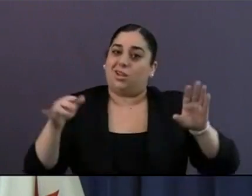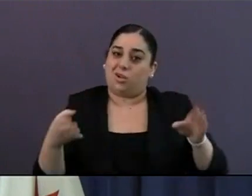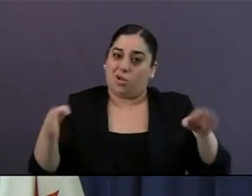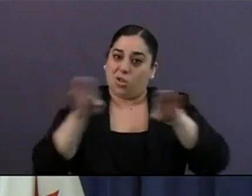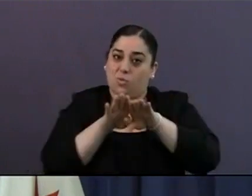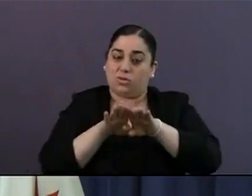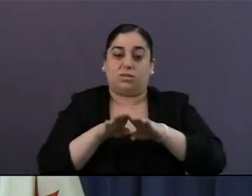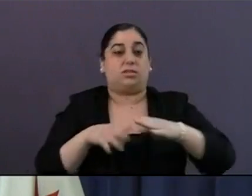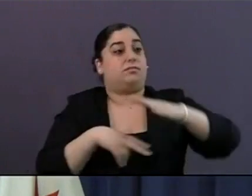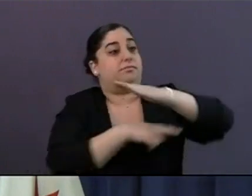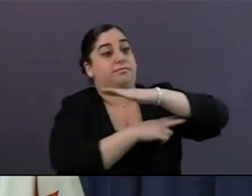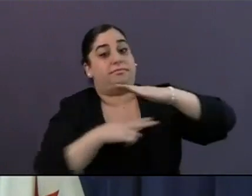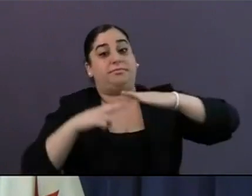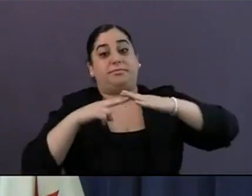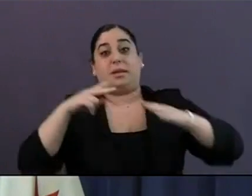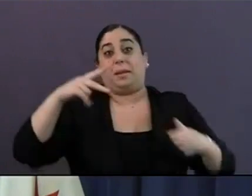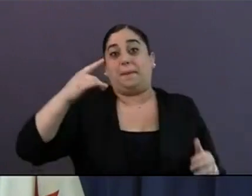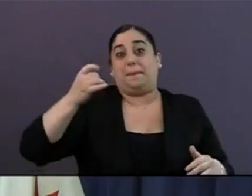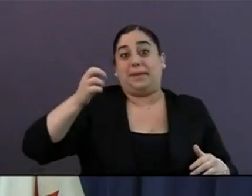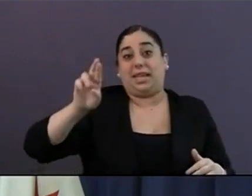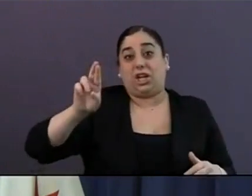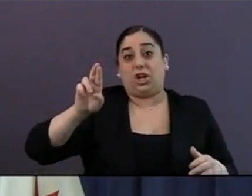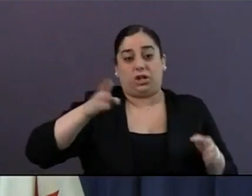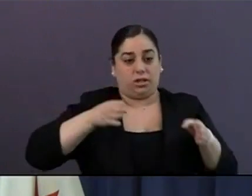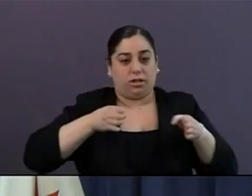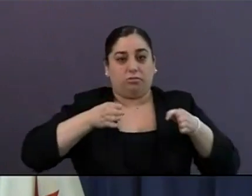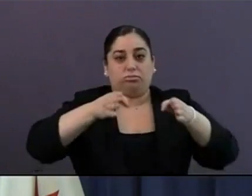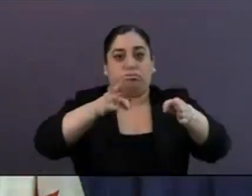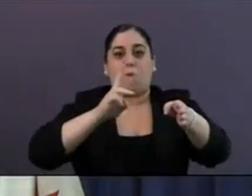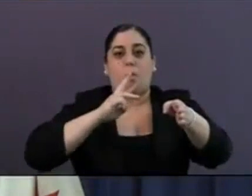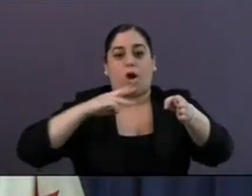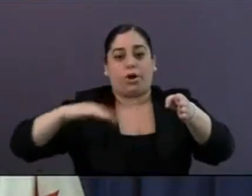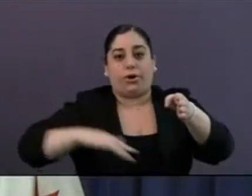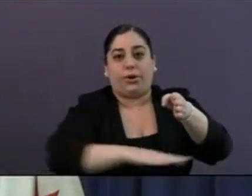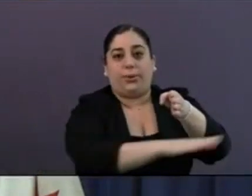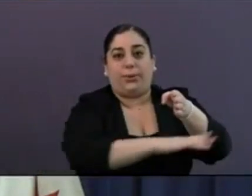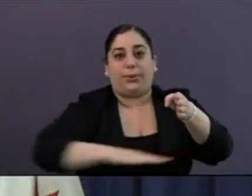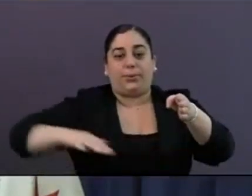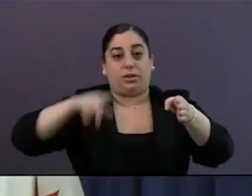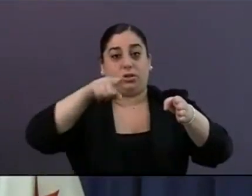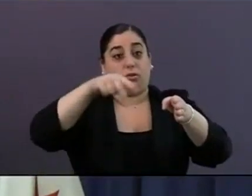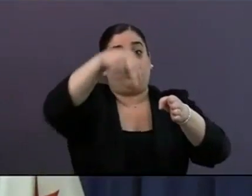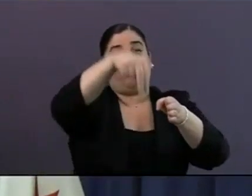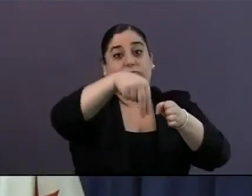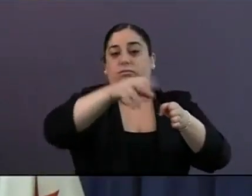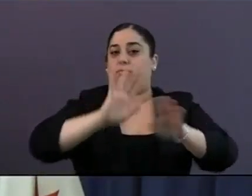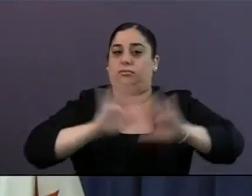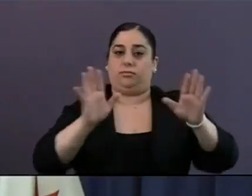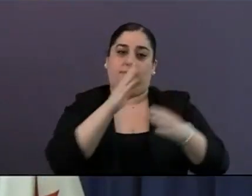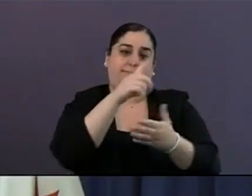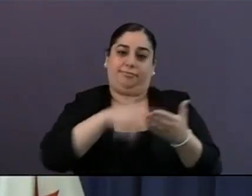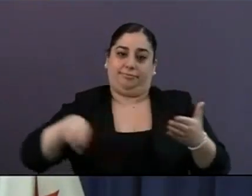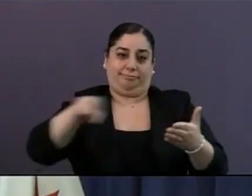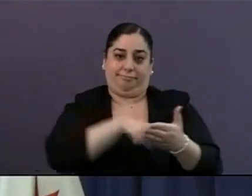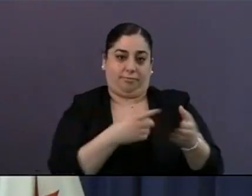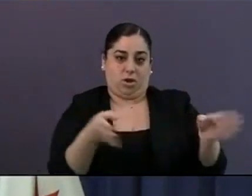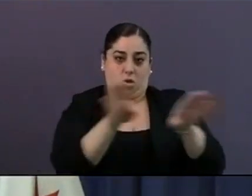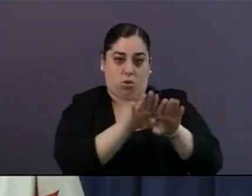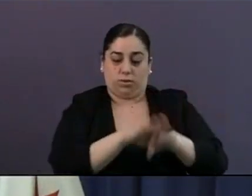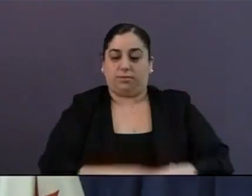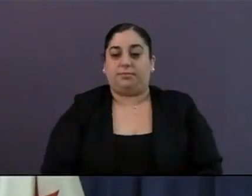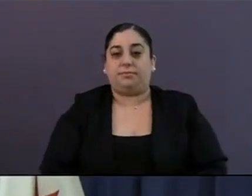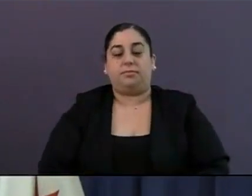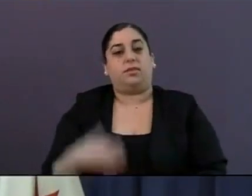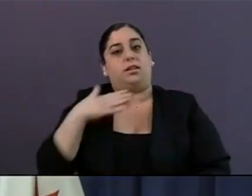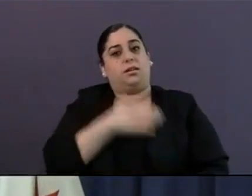I will say as I always do, it's important that we follow the new rules here. Keep that social distancing while you're on the